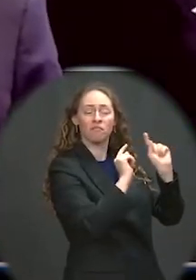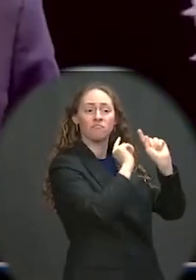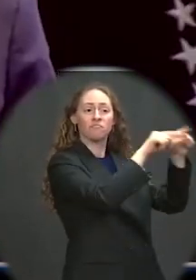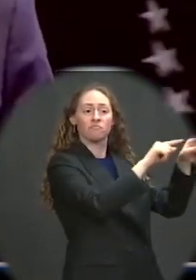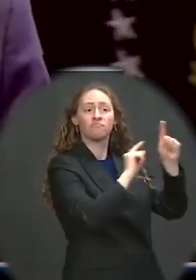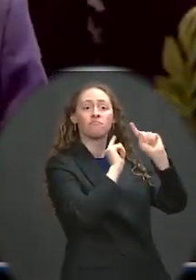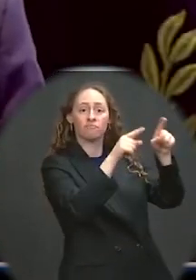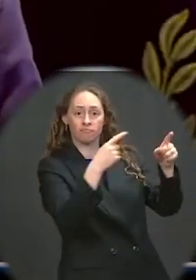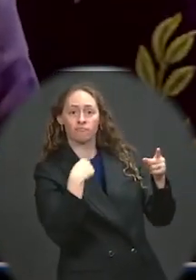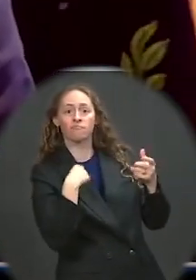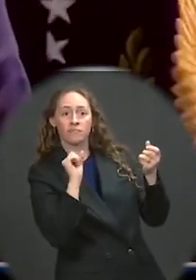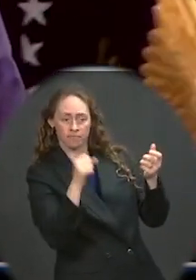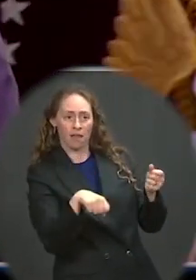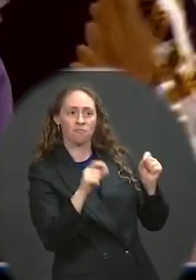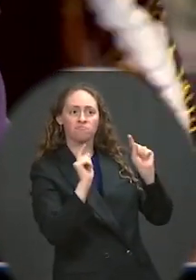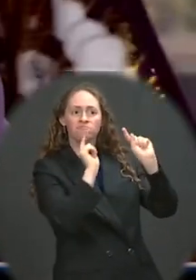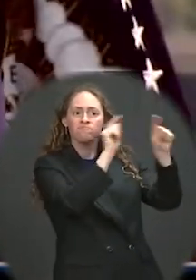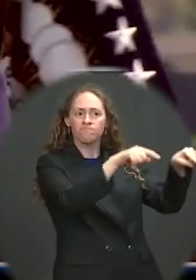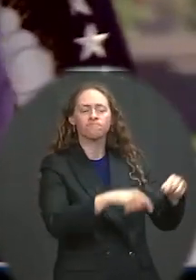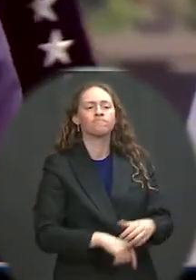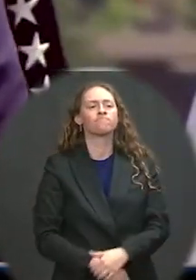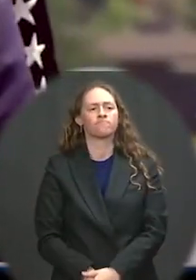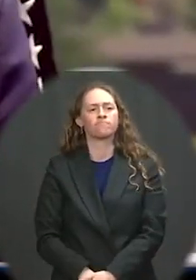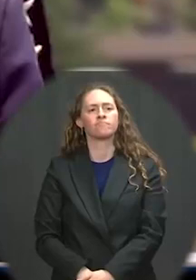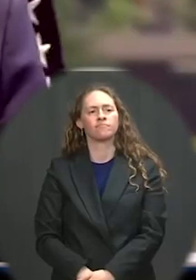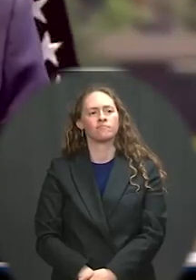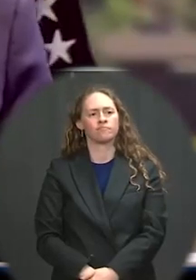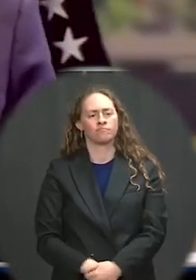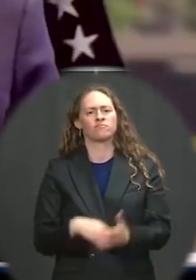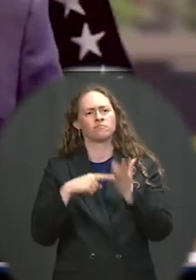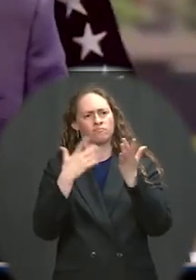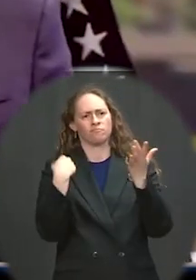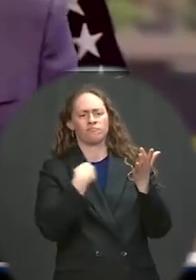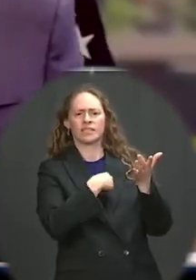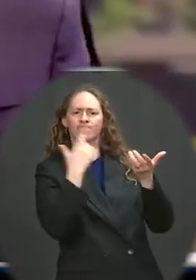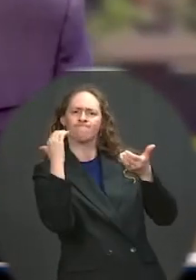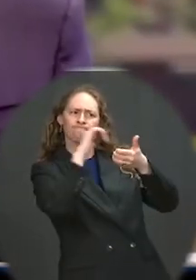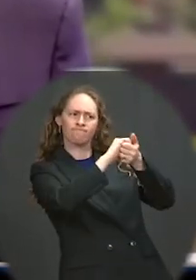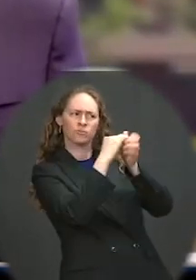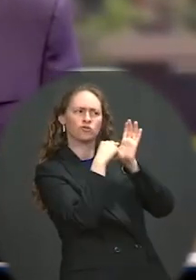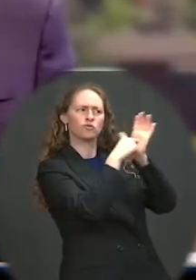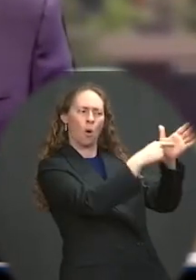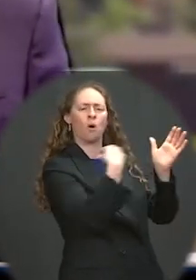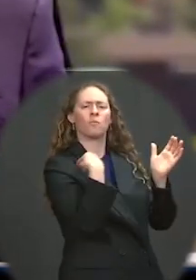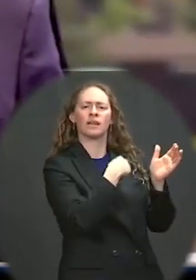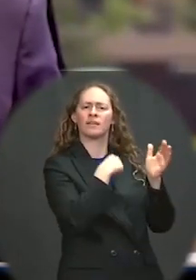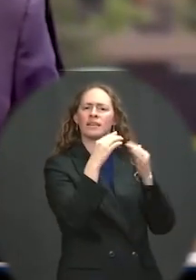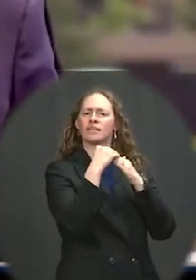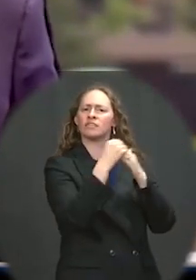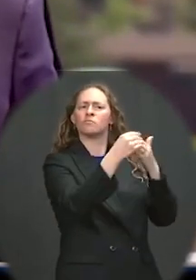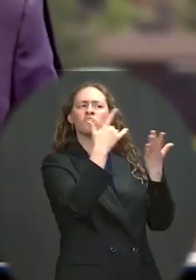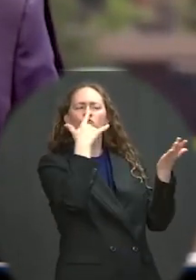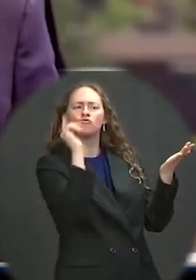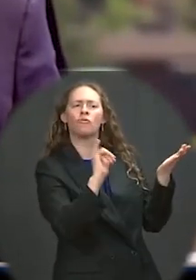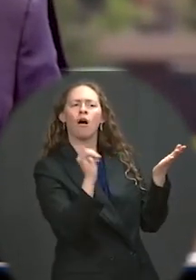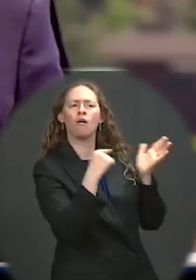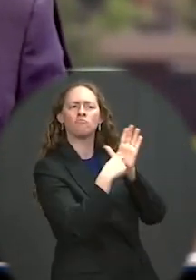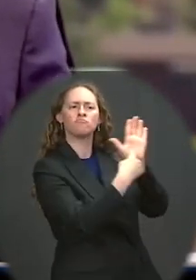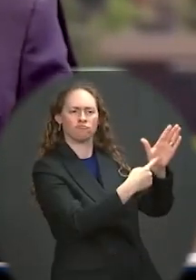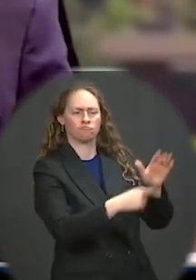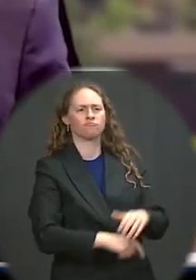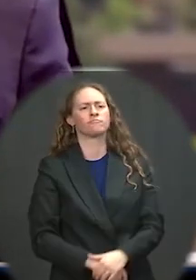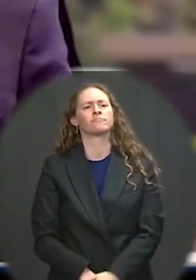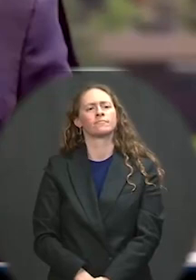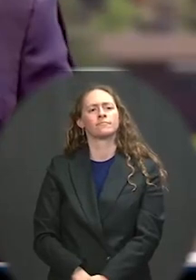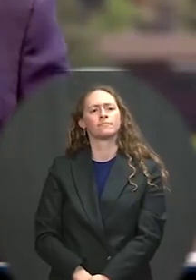must demonstrate our leadership and engagement. Our diplomacy and our operational skill, we